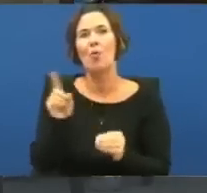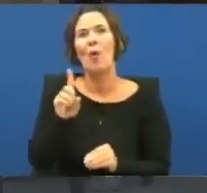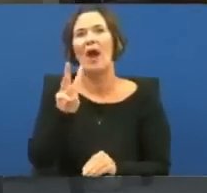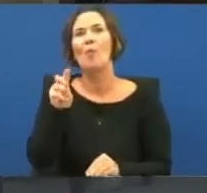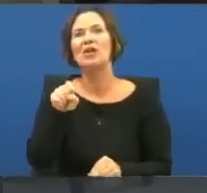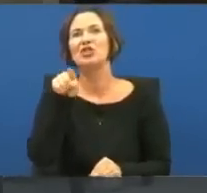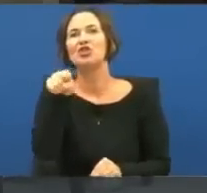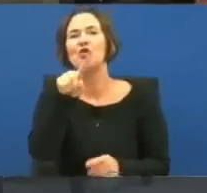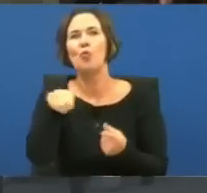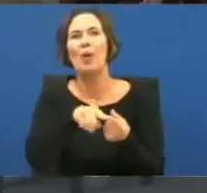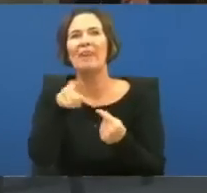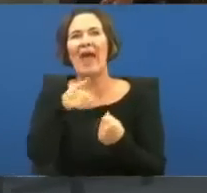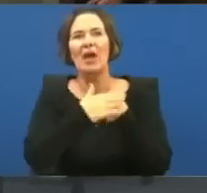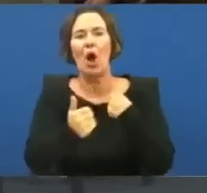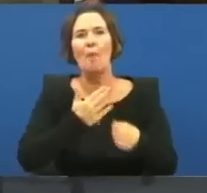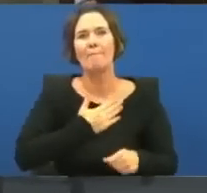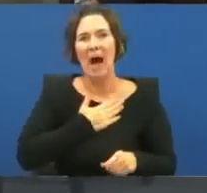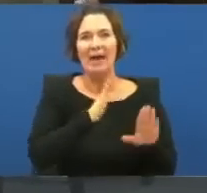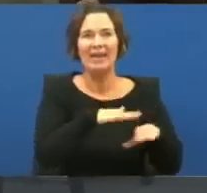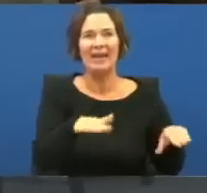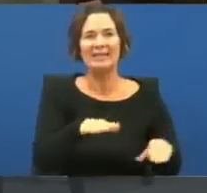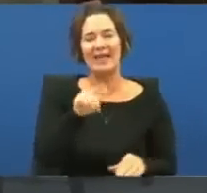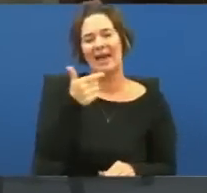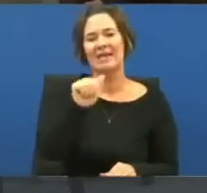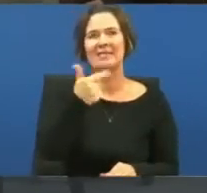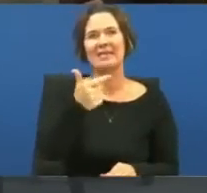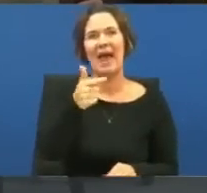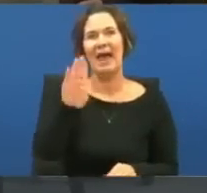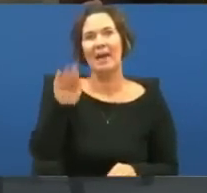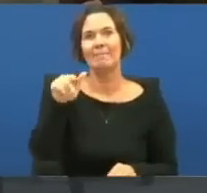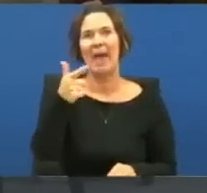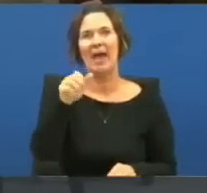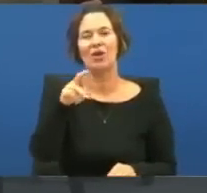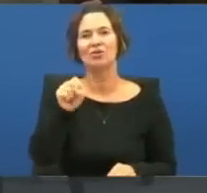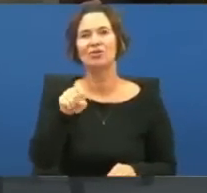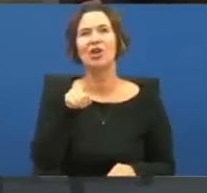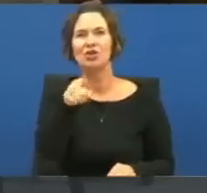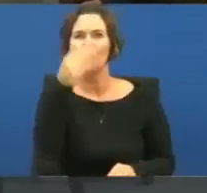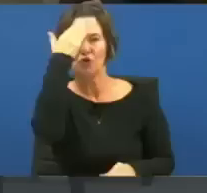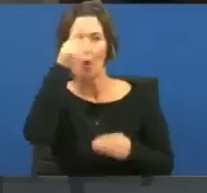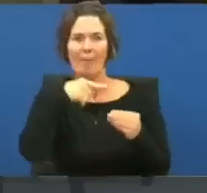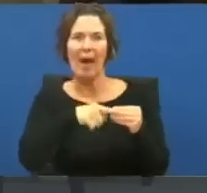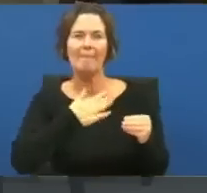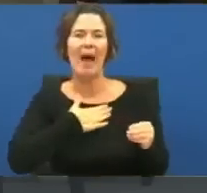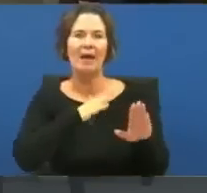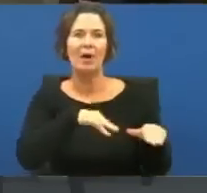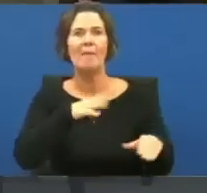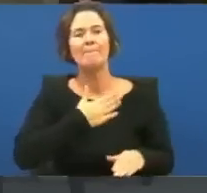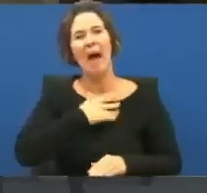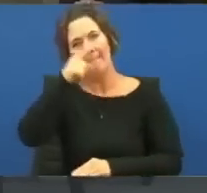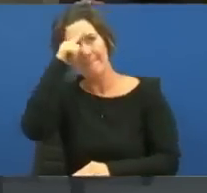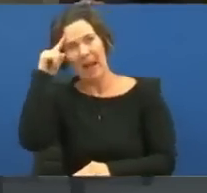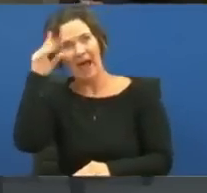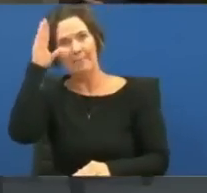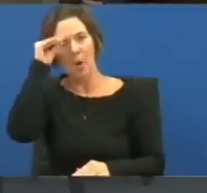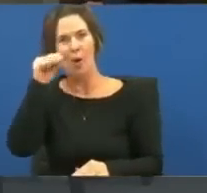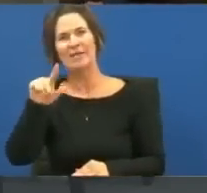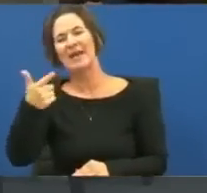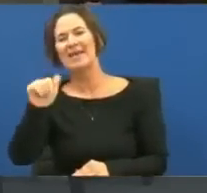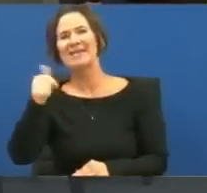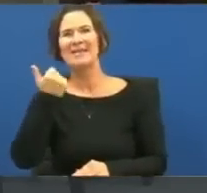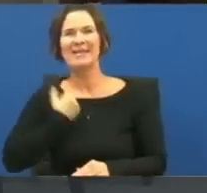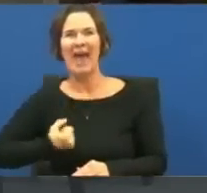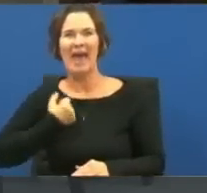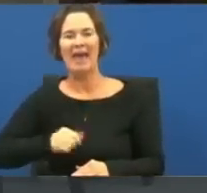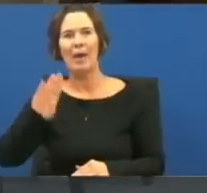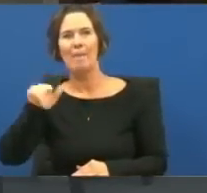when they call my kids gangbangers? Where were you? You know about the pictures when they call my black boys gangbangers and I prayed